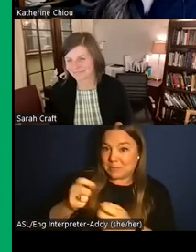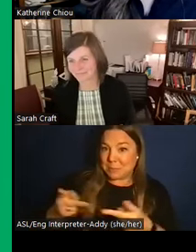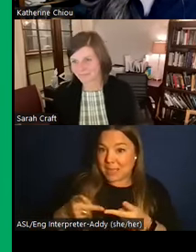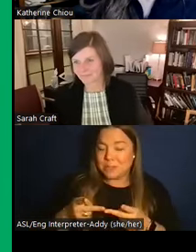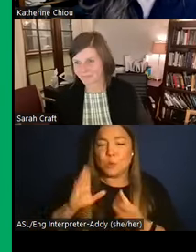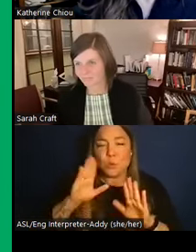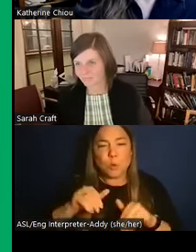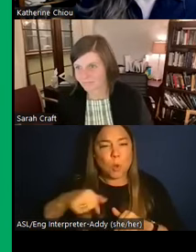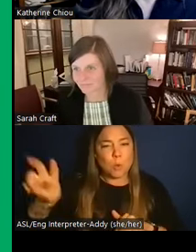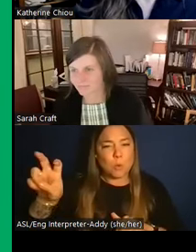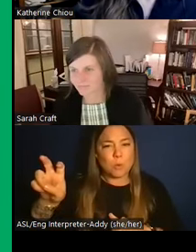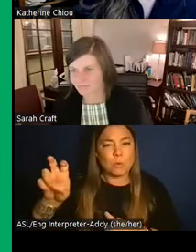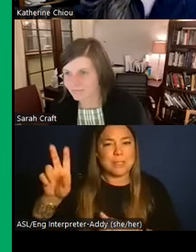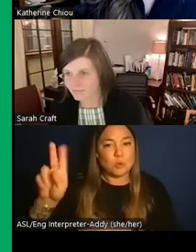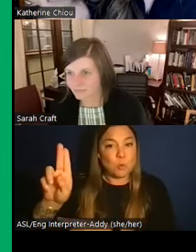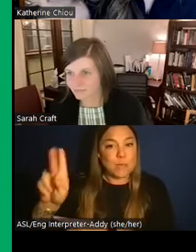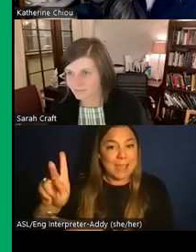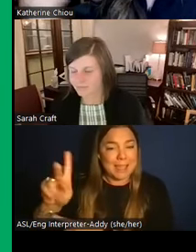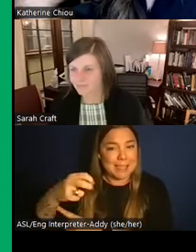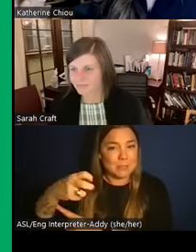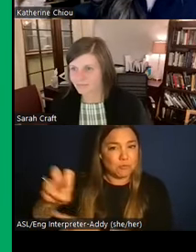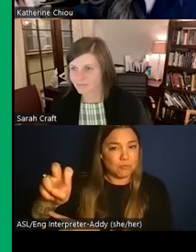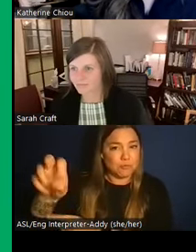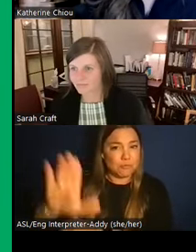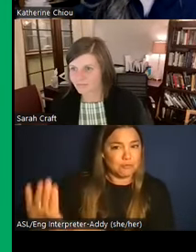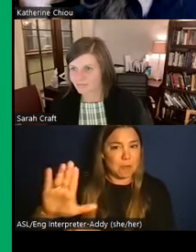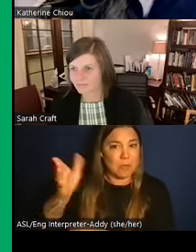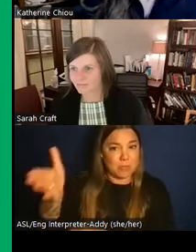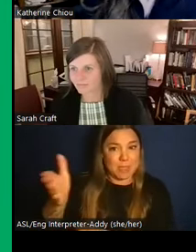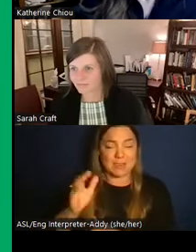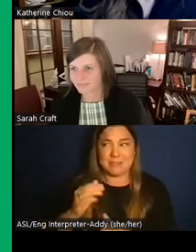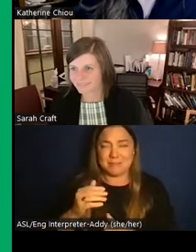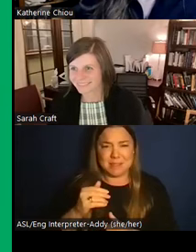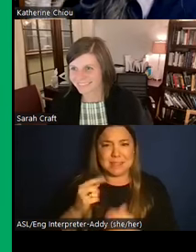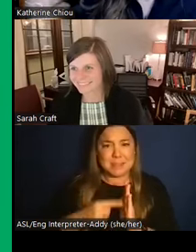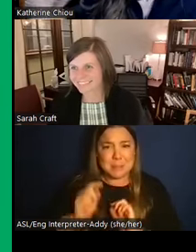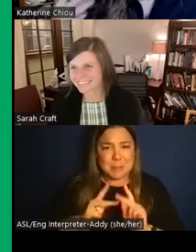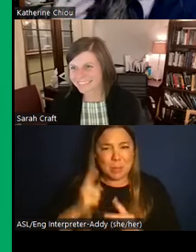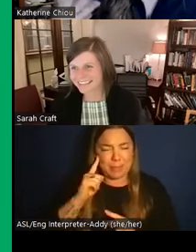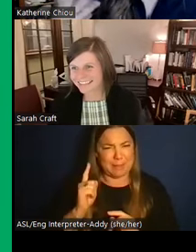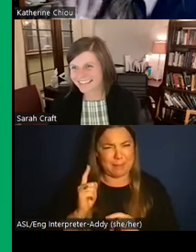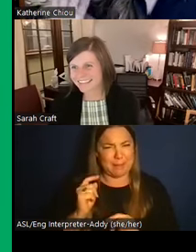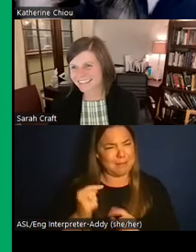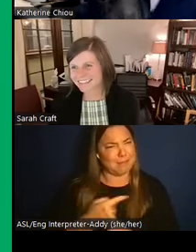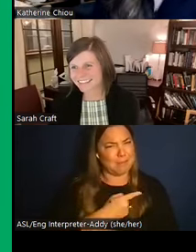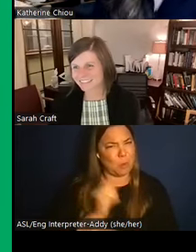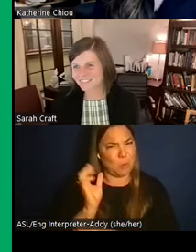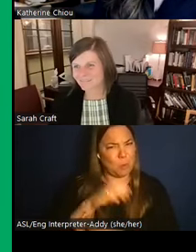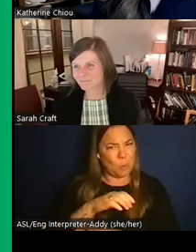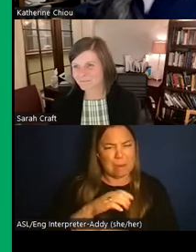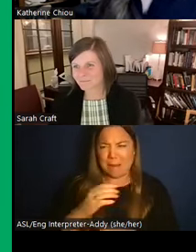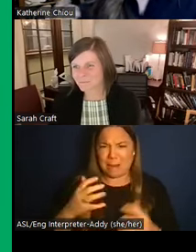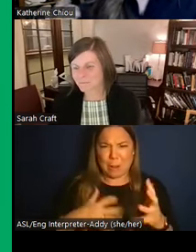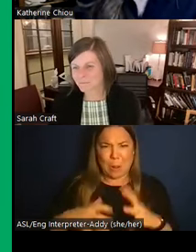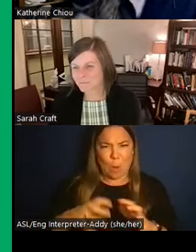always think it's really bizarre that like their clothes washer is like in the kitchen, you know, that's like a strange thing for us where like that belongs in a separate